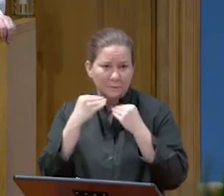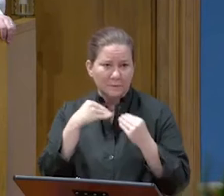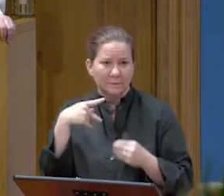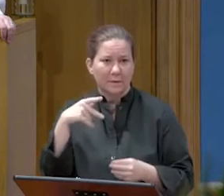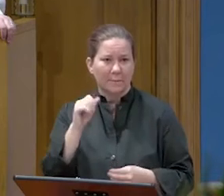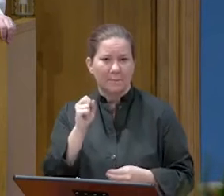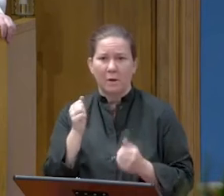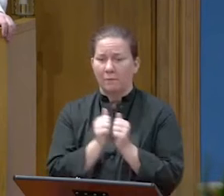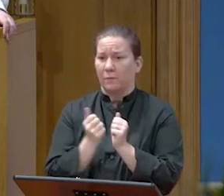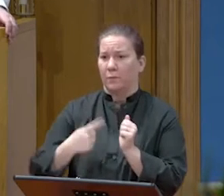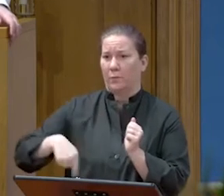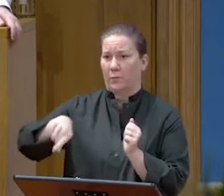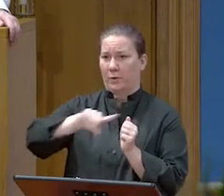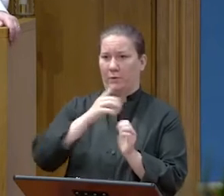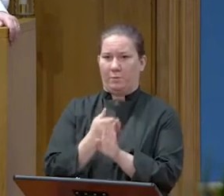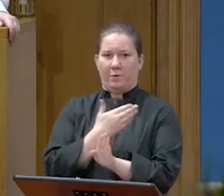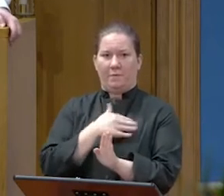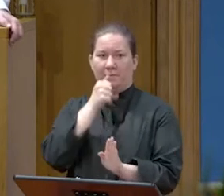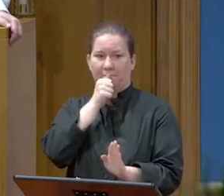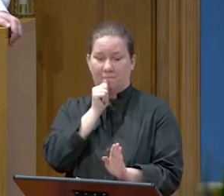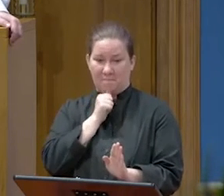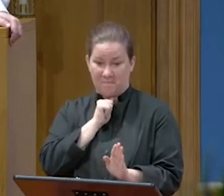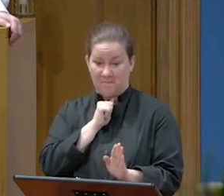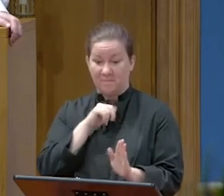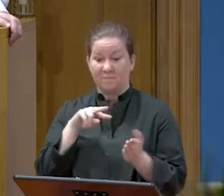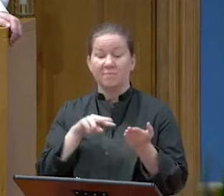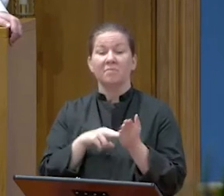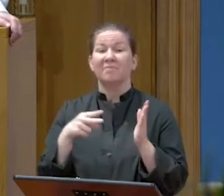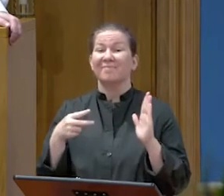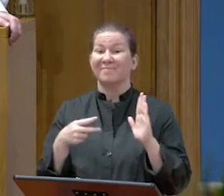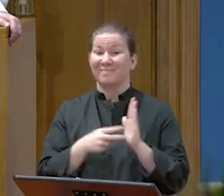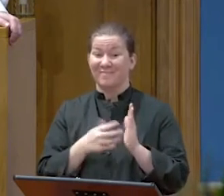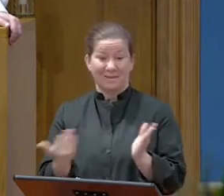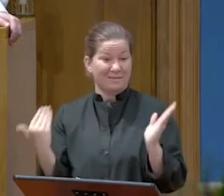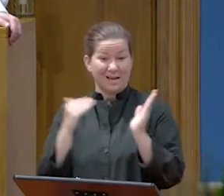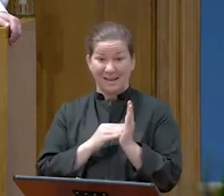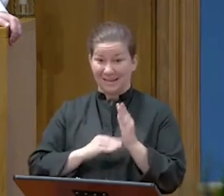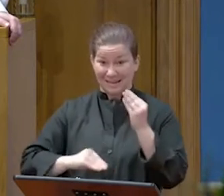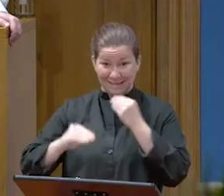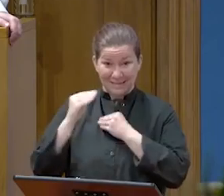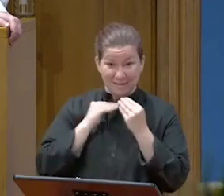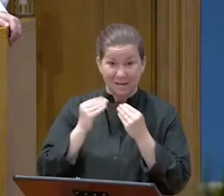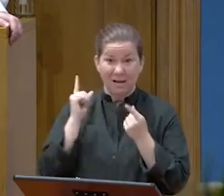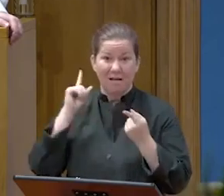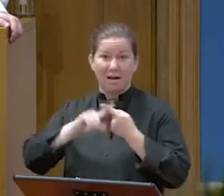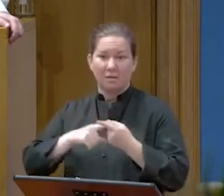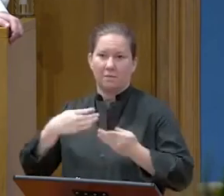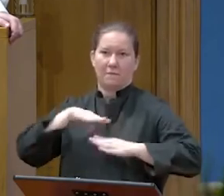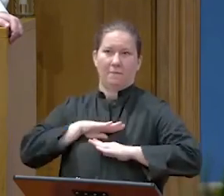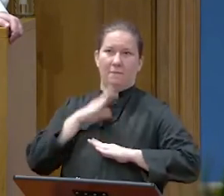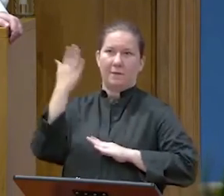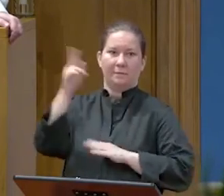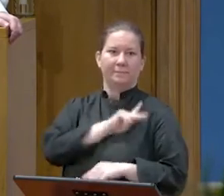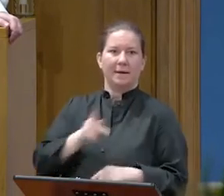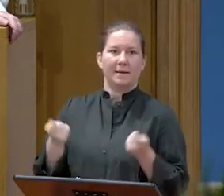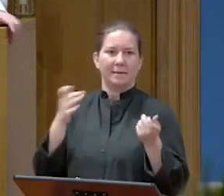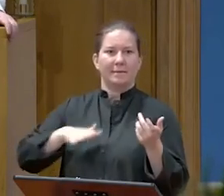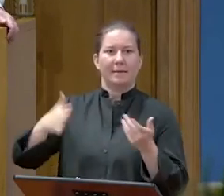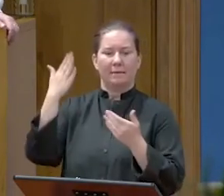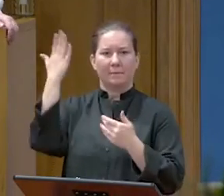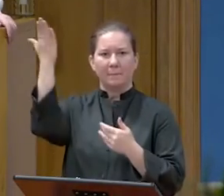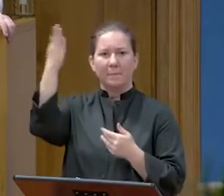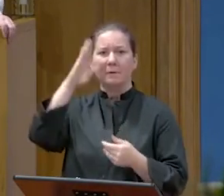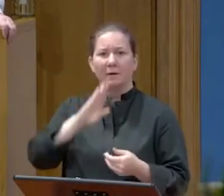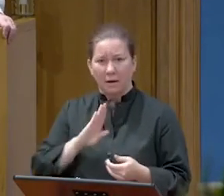I tell you, I will not eat it until it is fulfilled in the kingdom of God. Then he took a cup,